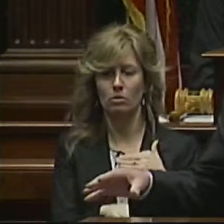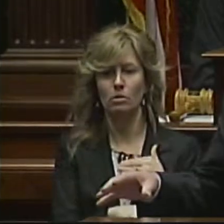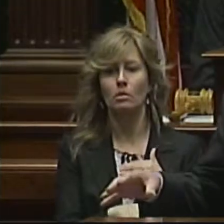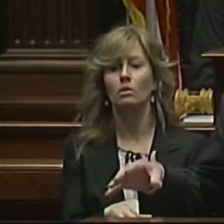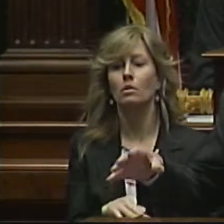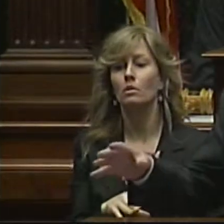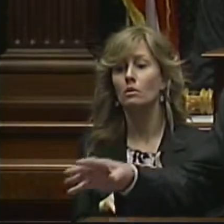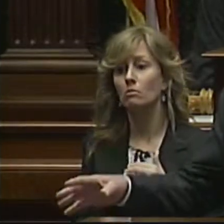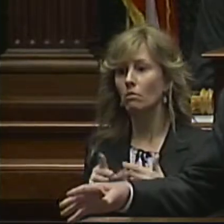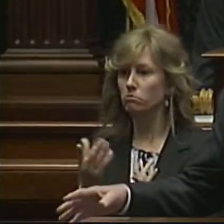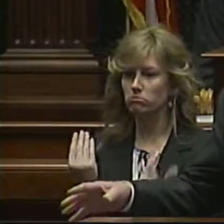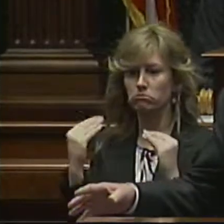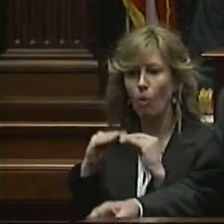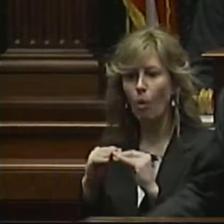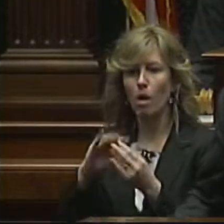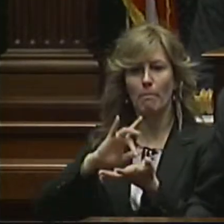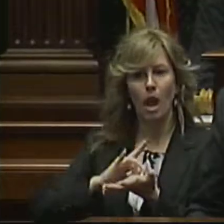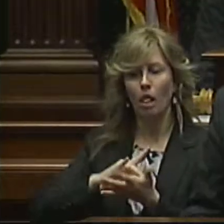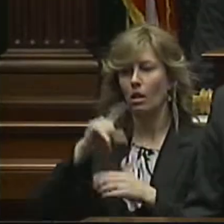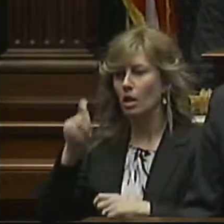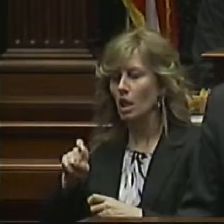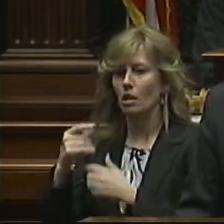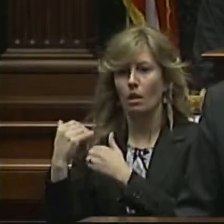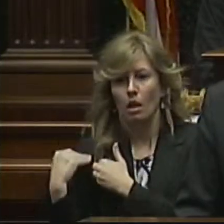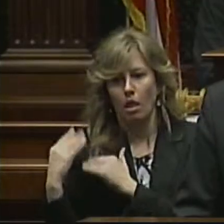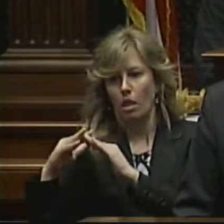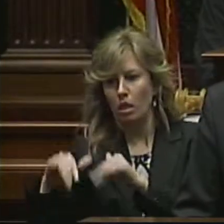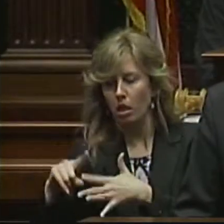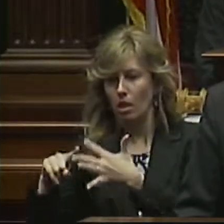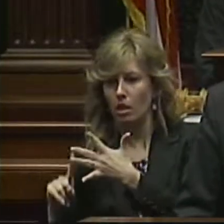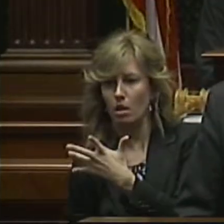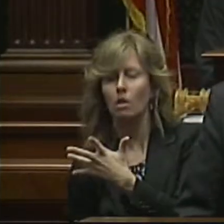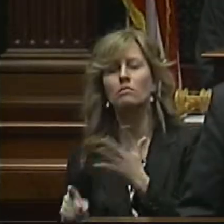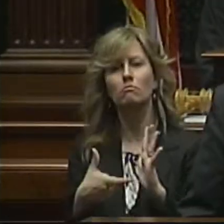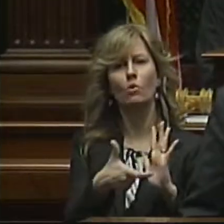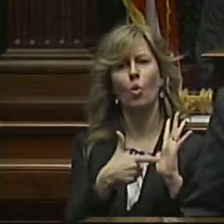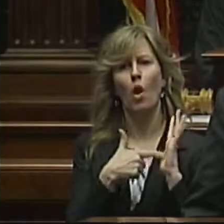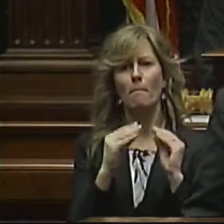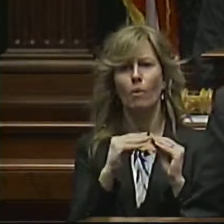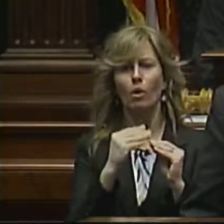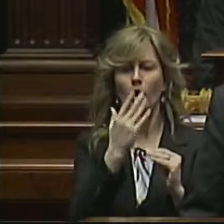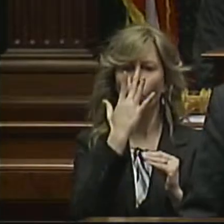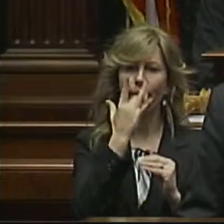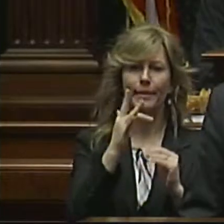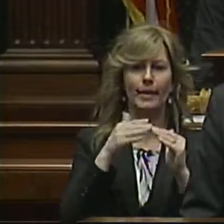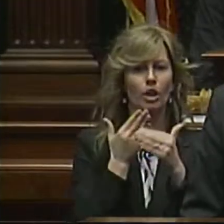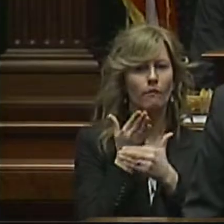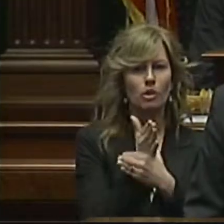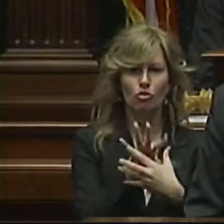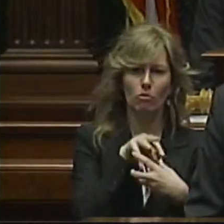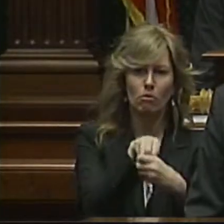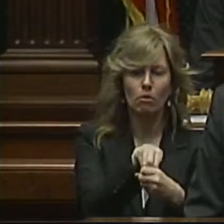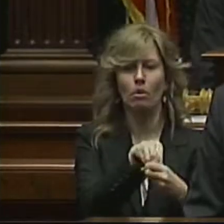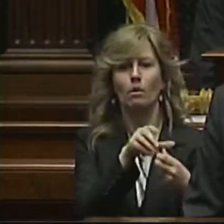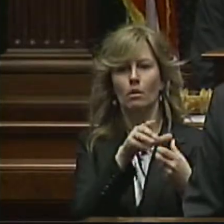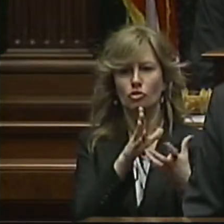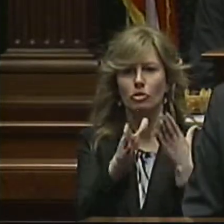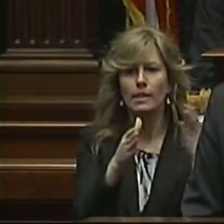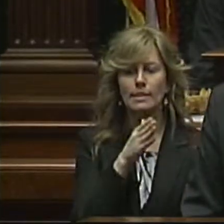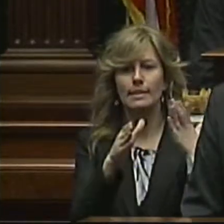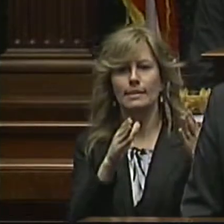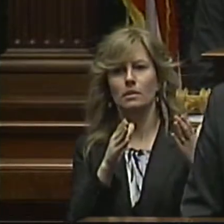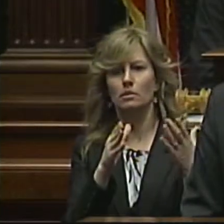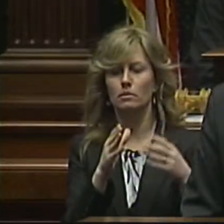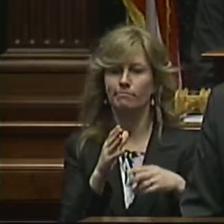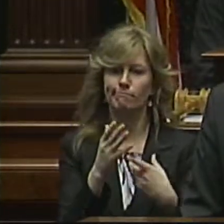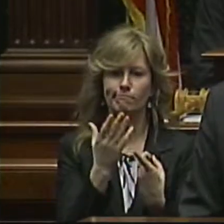medical needs that eventually burden the system, these children often require early intervention services, remedial education, and